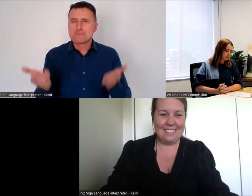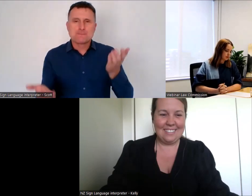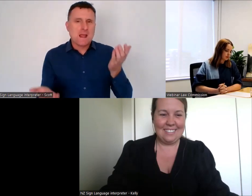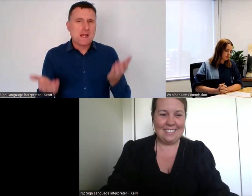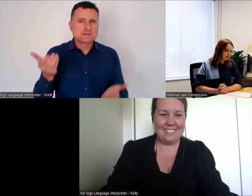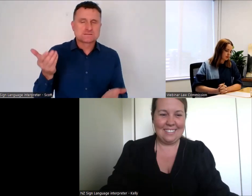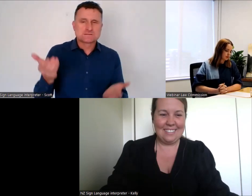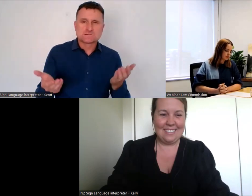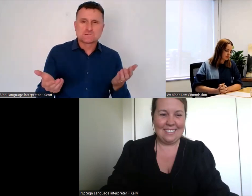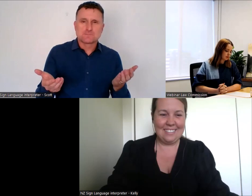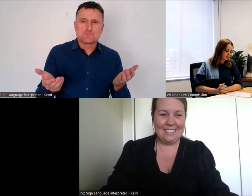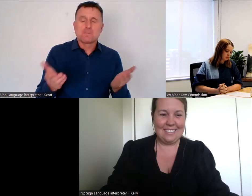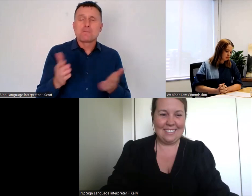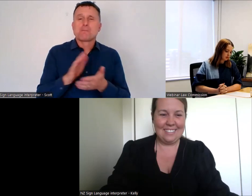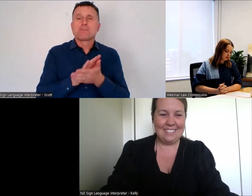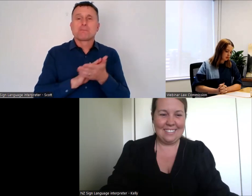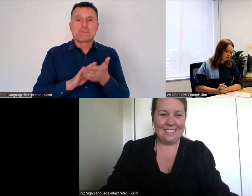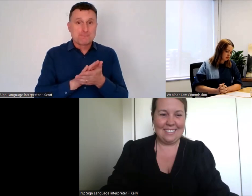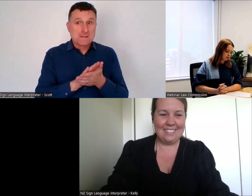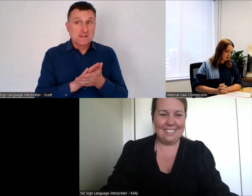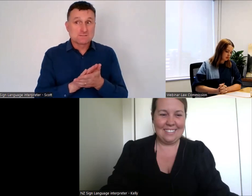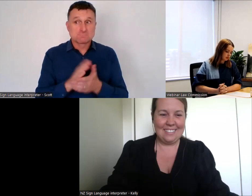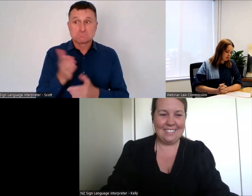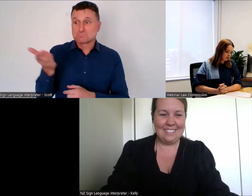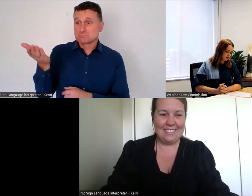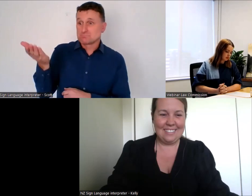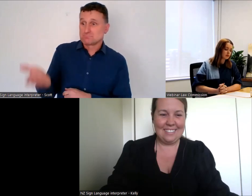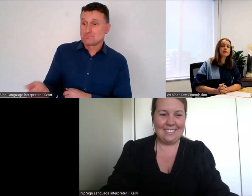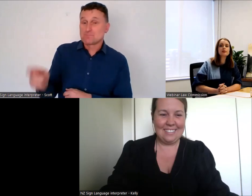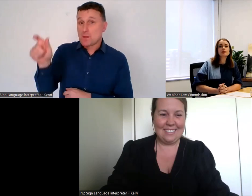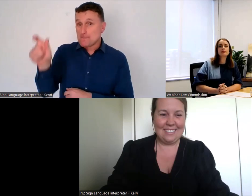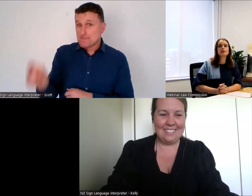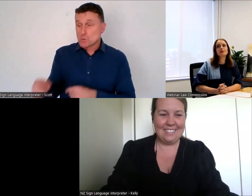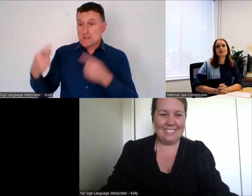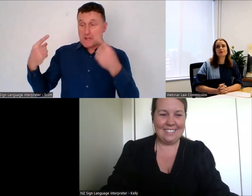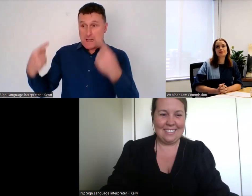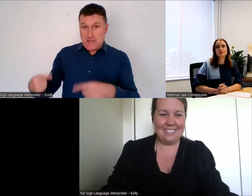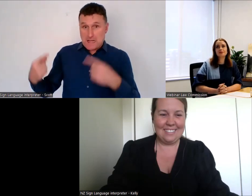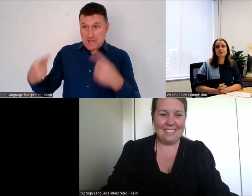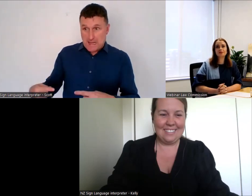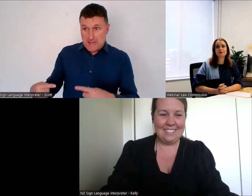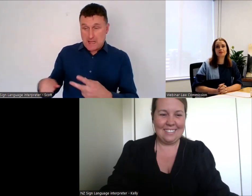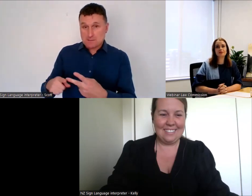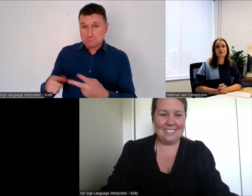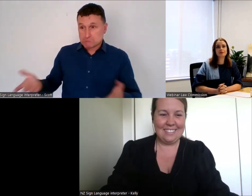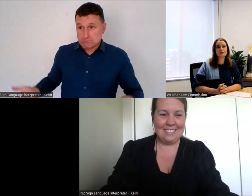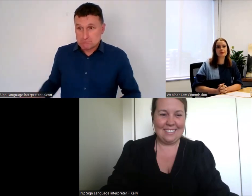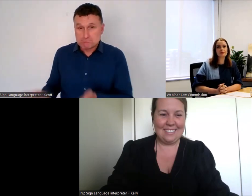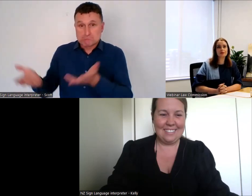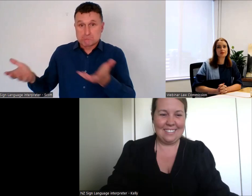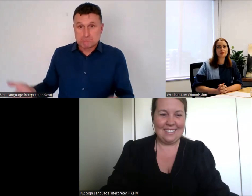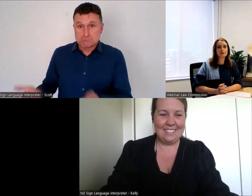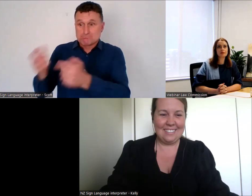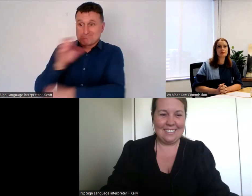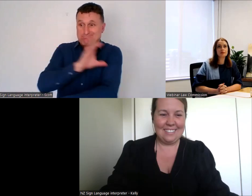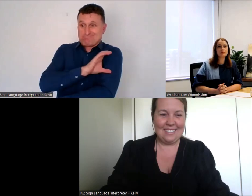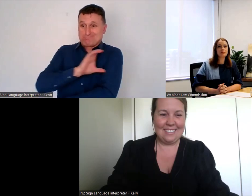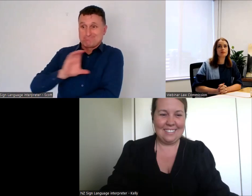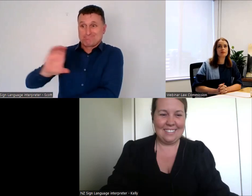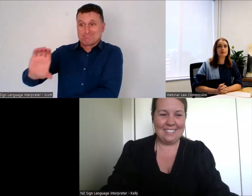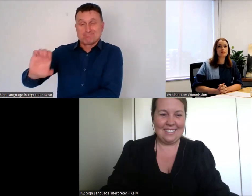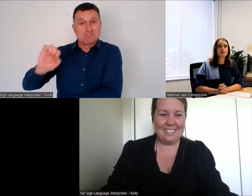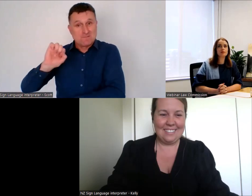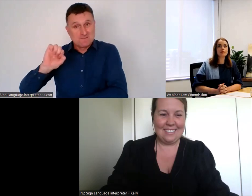allowing and enabling and empowering people to make decisions about their own lives, including